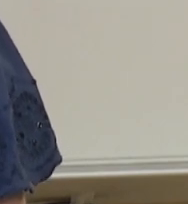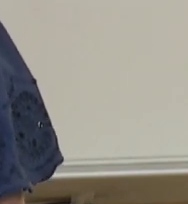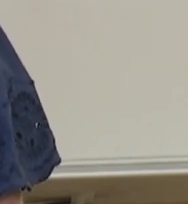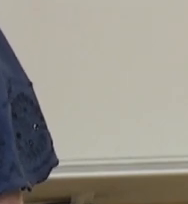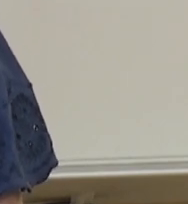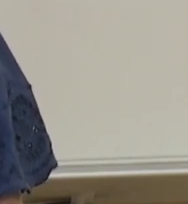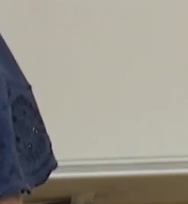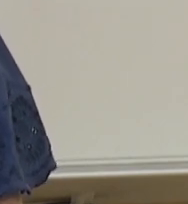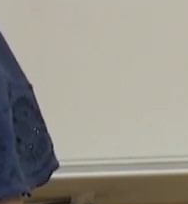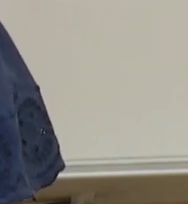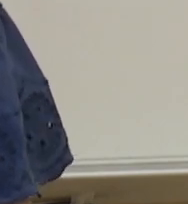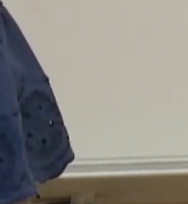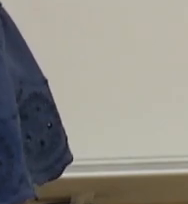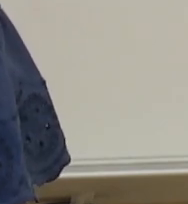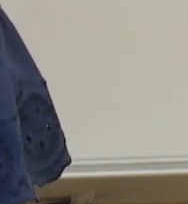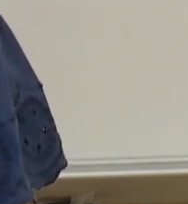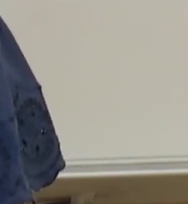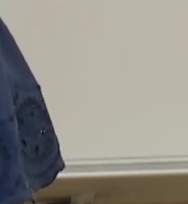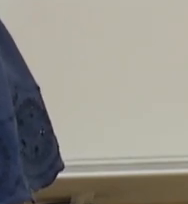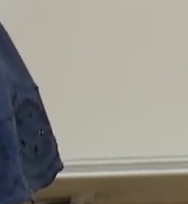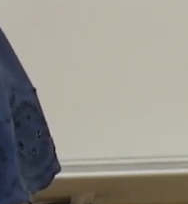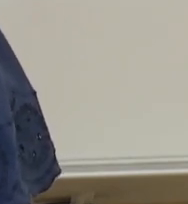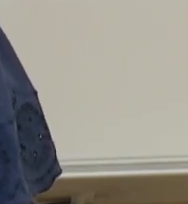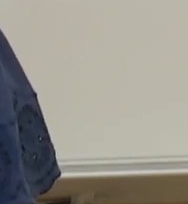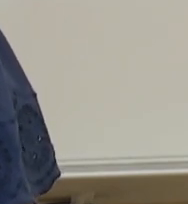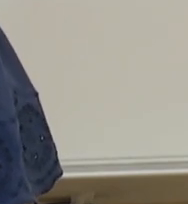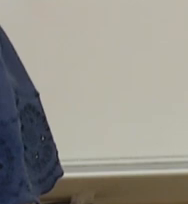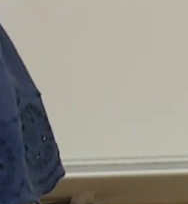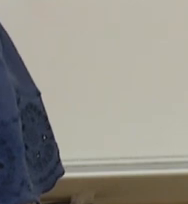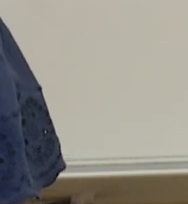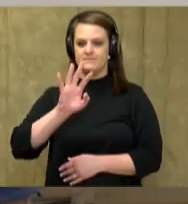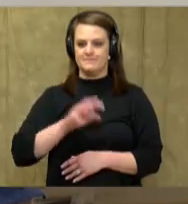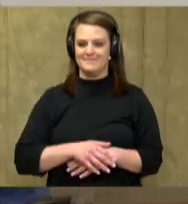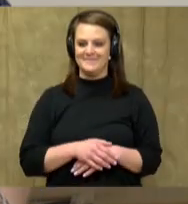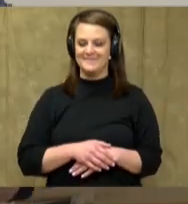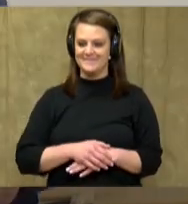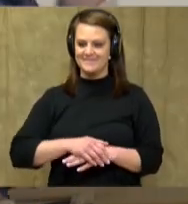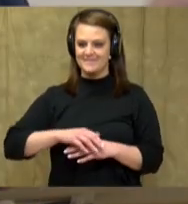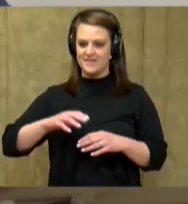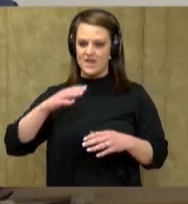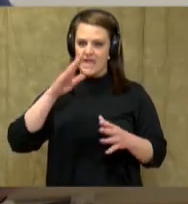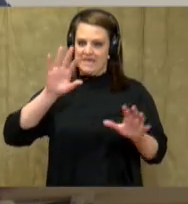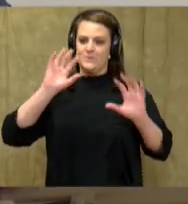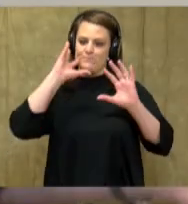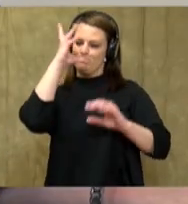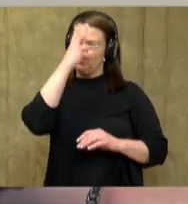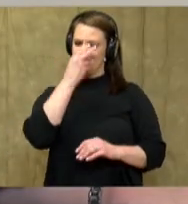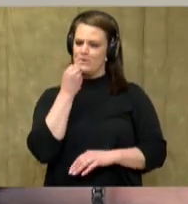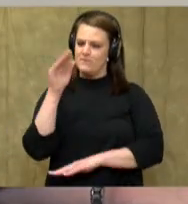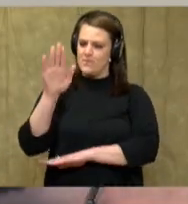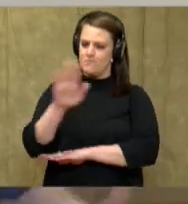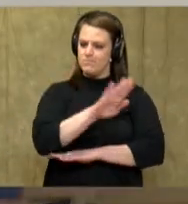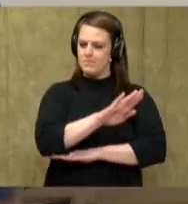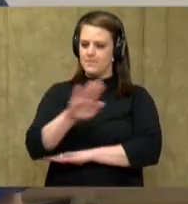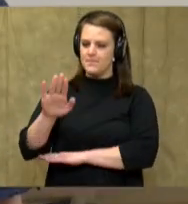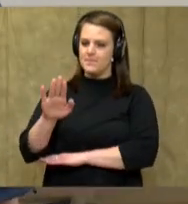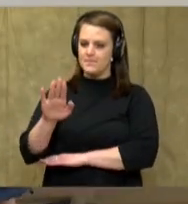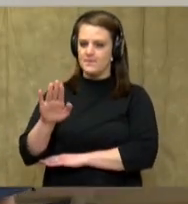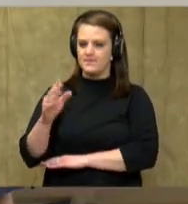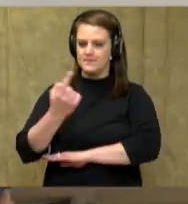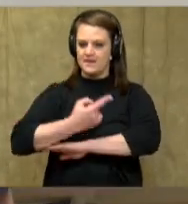Good Thursday afternoon, Fortified 4th graders in Mobile County. What a gorgeous afternoon it is,